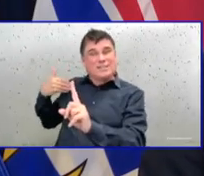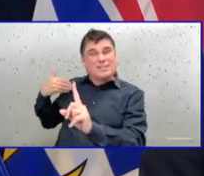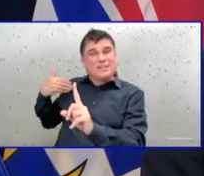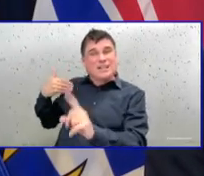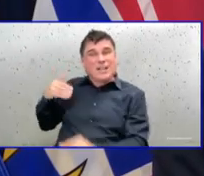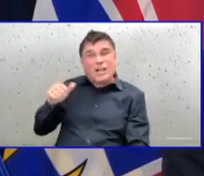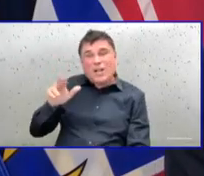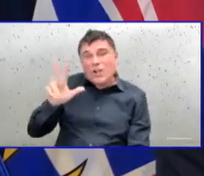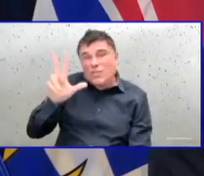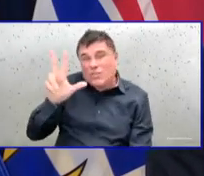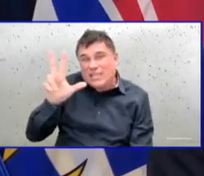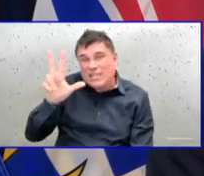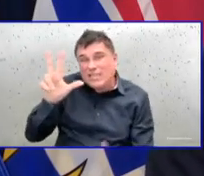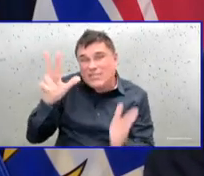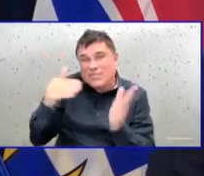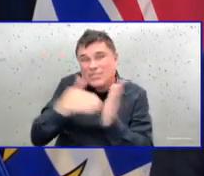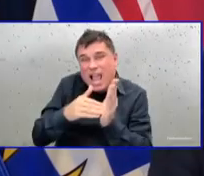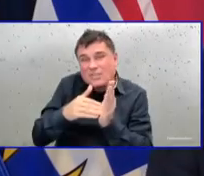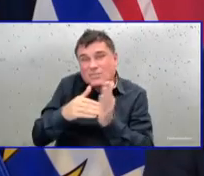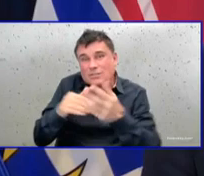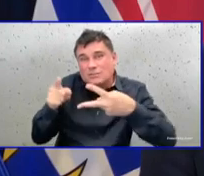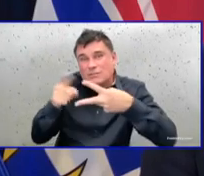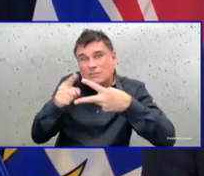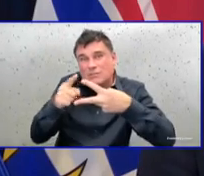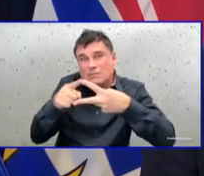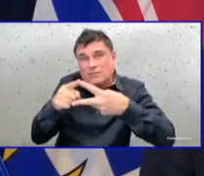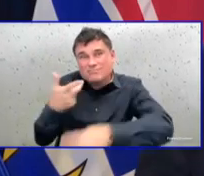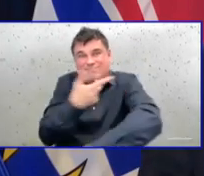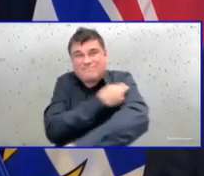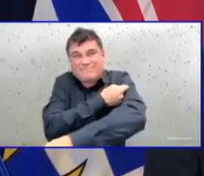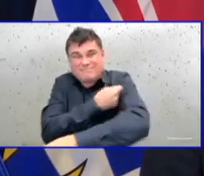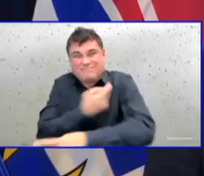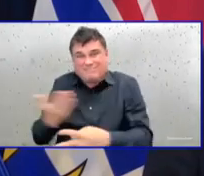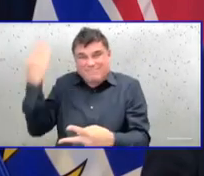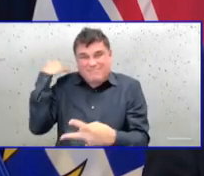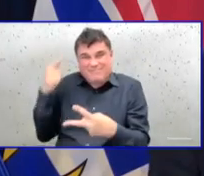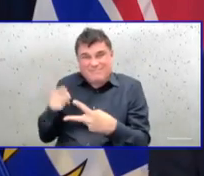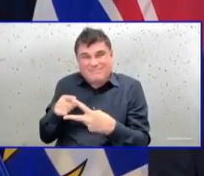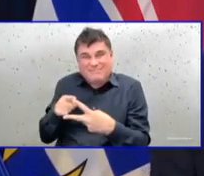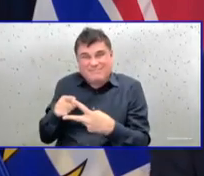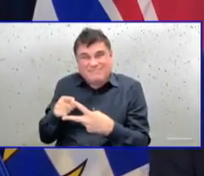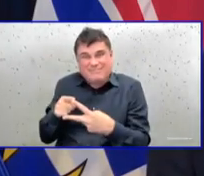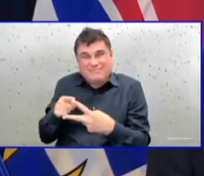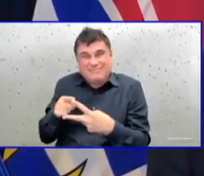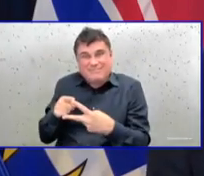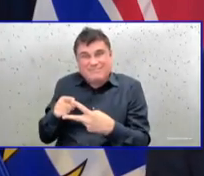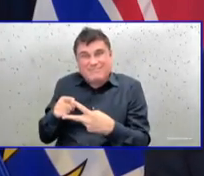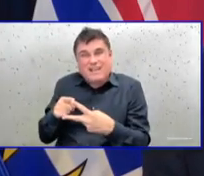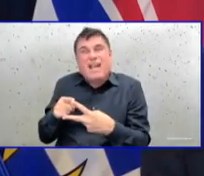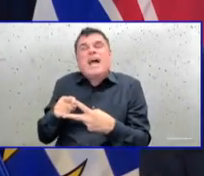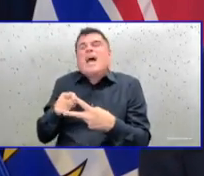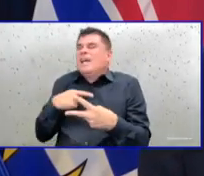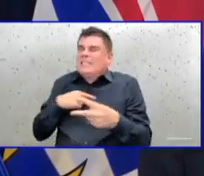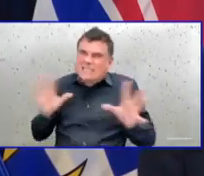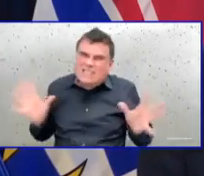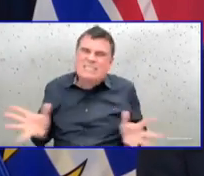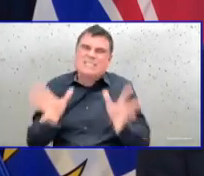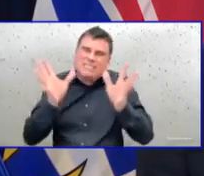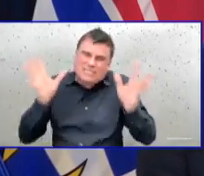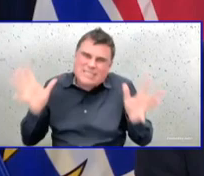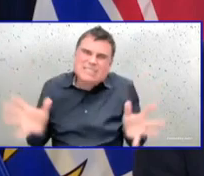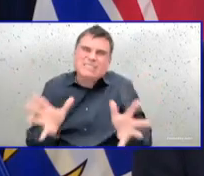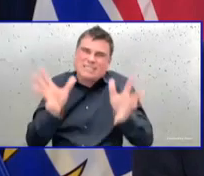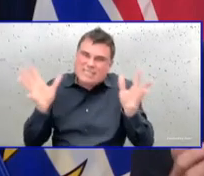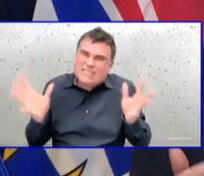vaccination amongst the unvaccinated. Particularly in some regions. But really across in every part of BC. From the central part of Vancouver